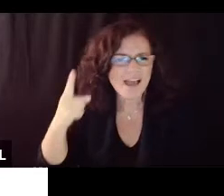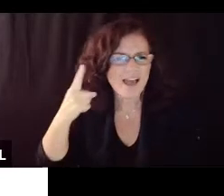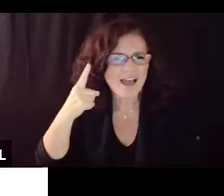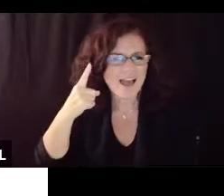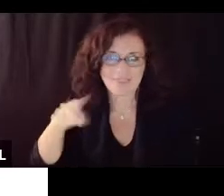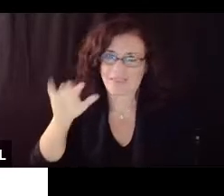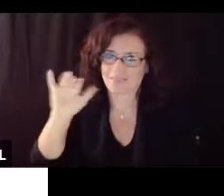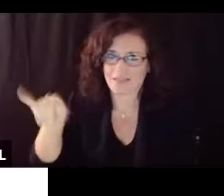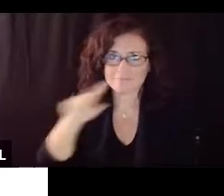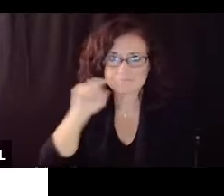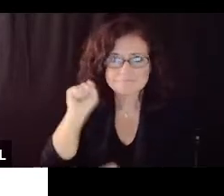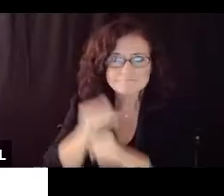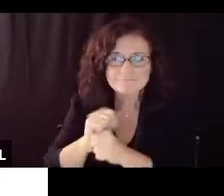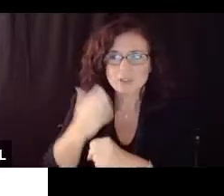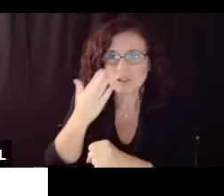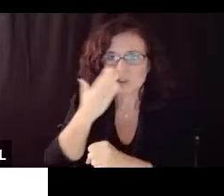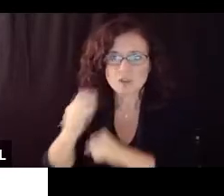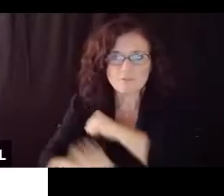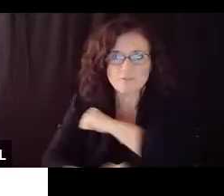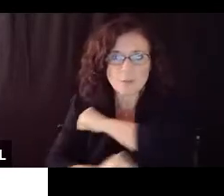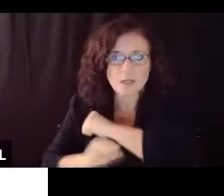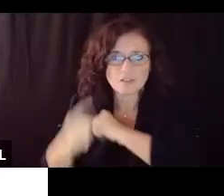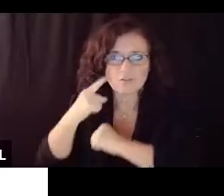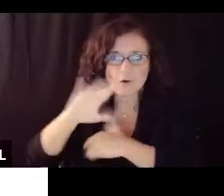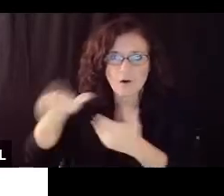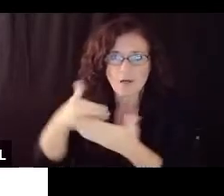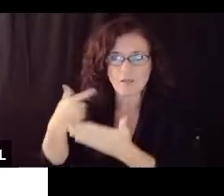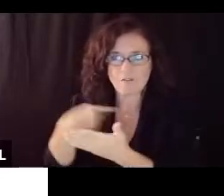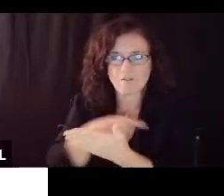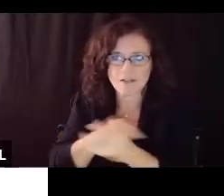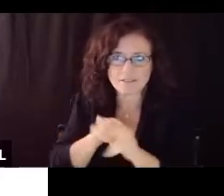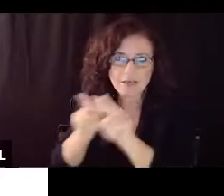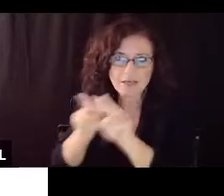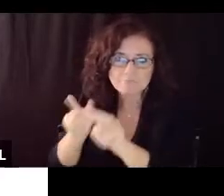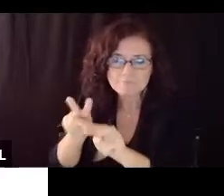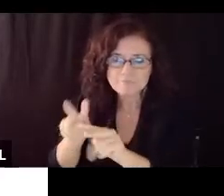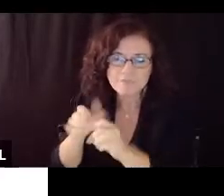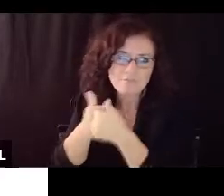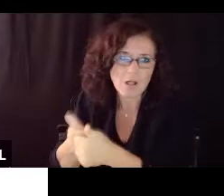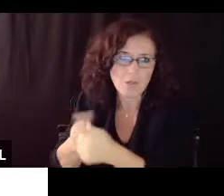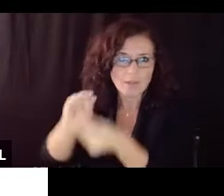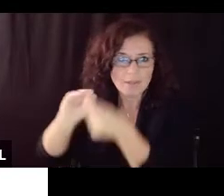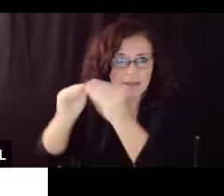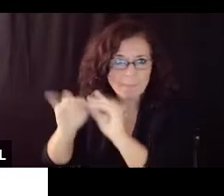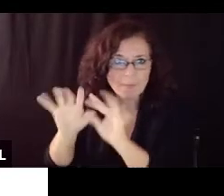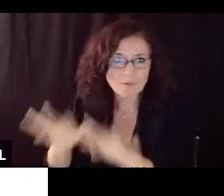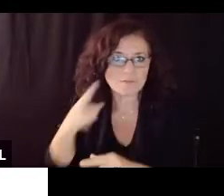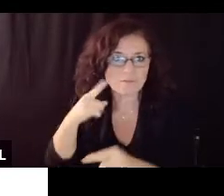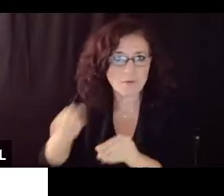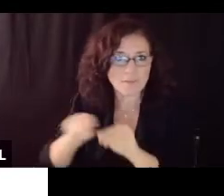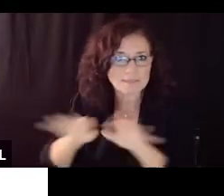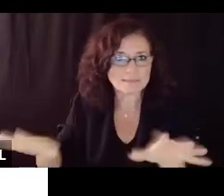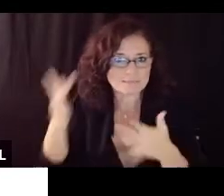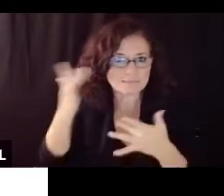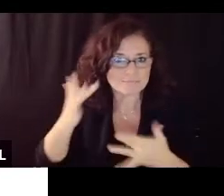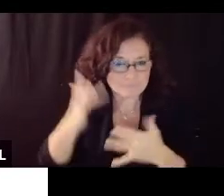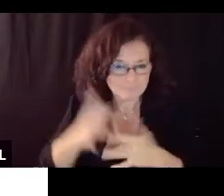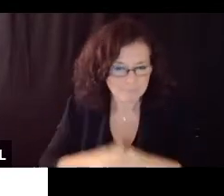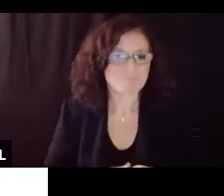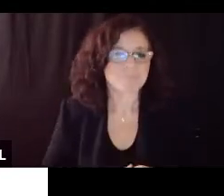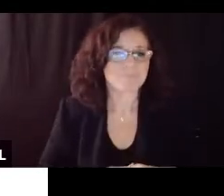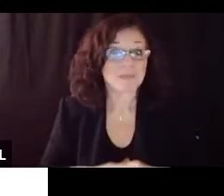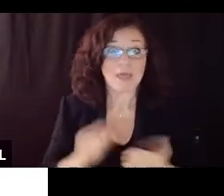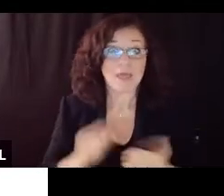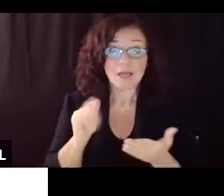all of us in following this epidemic we see unfortunately that our county's um new cases reported